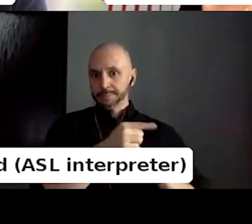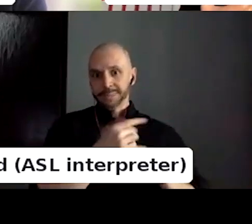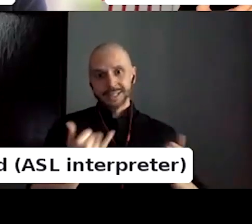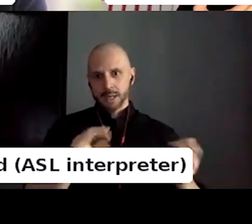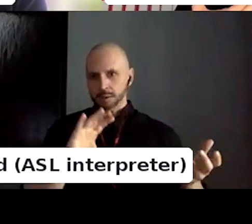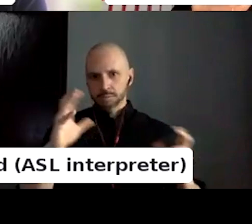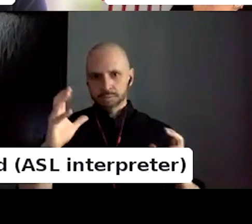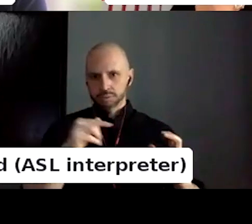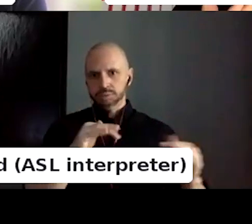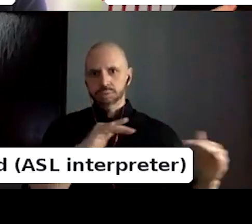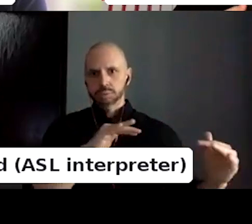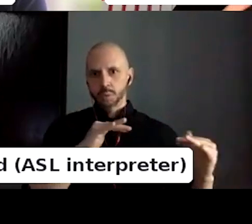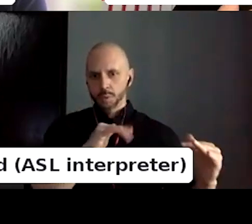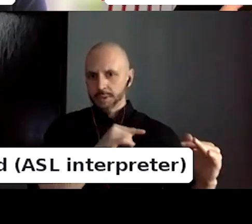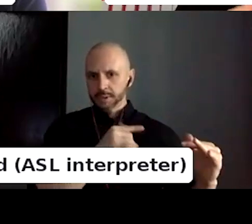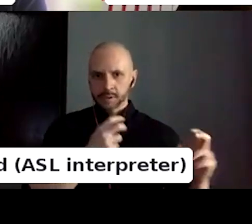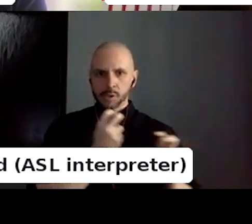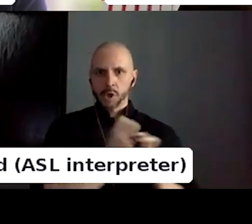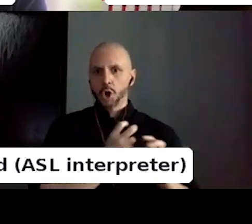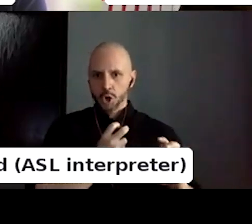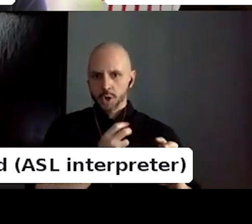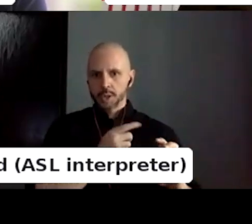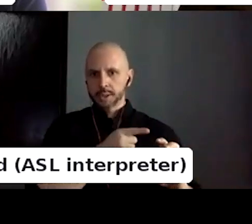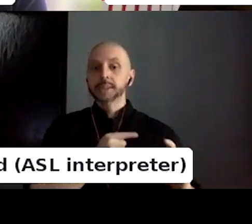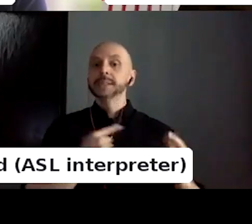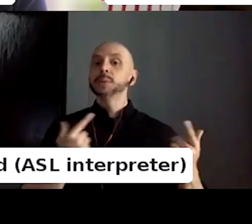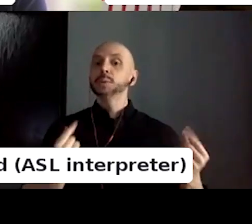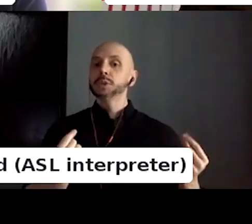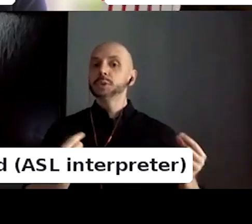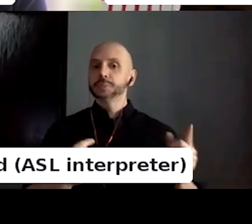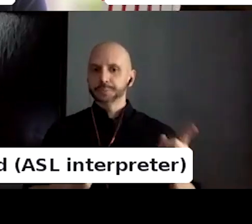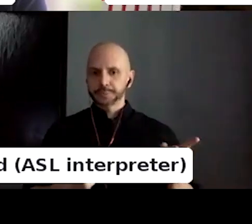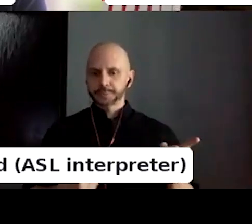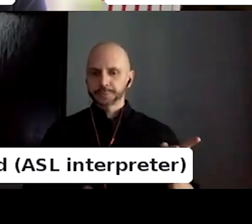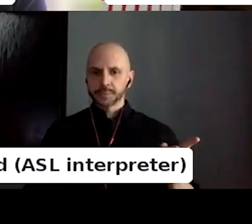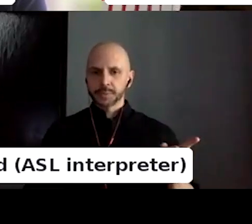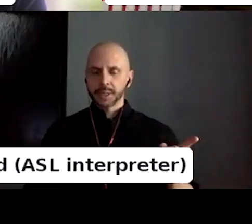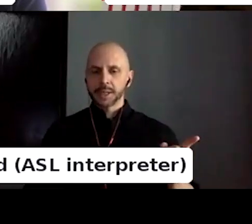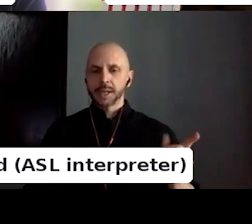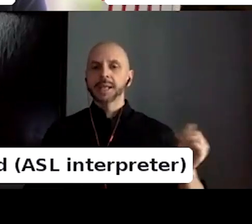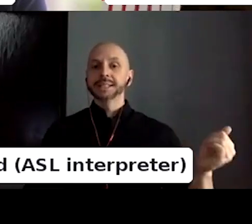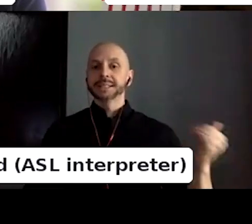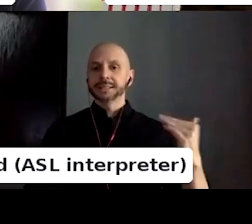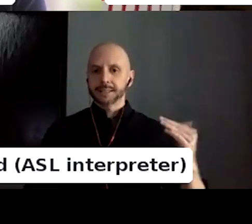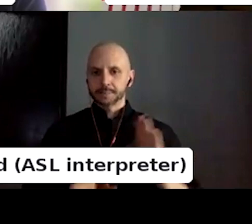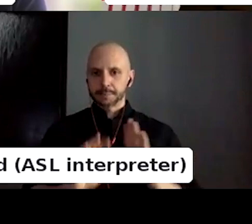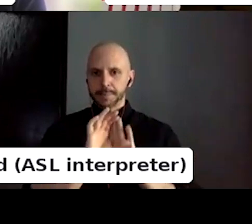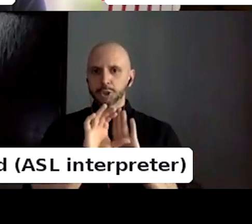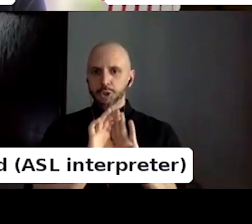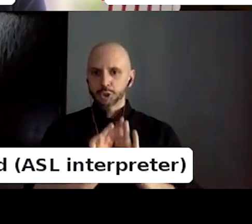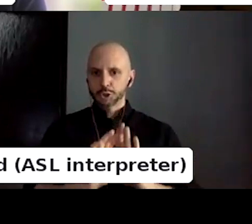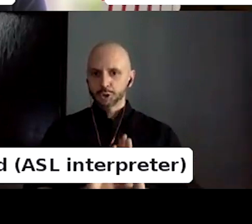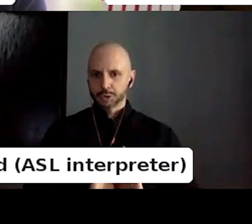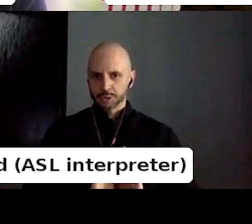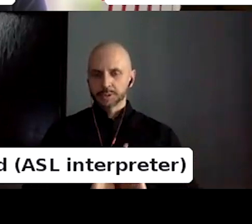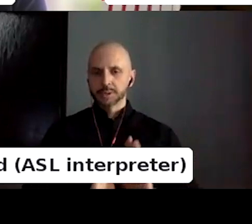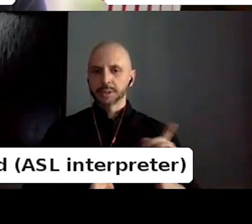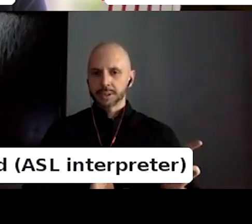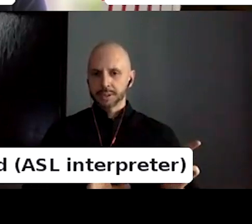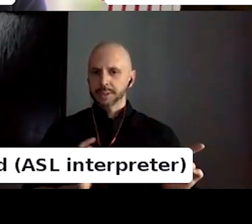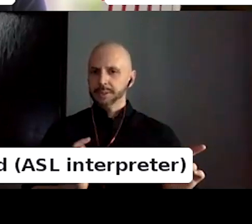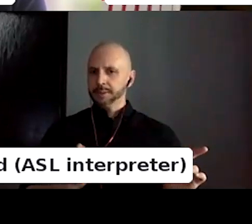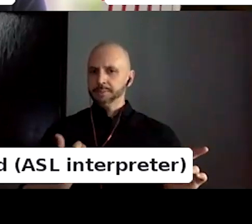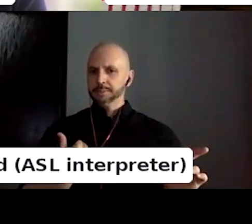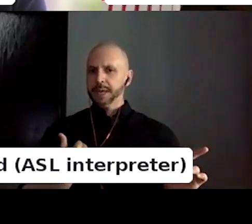um, um, they sent also photos, uh, of a book presentation that they held, uh, several months